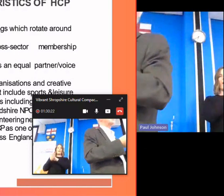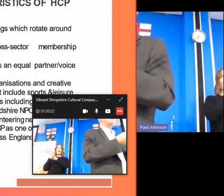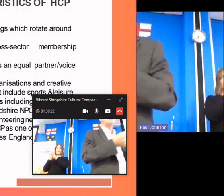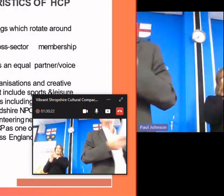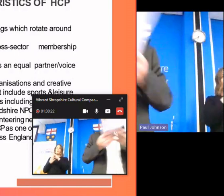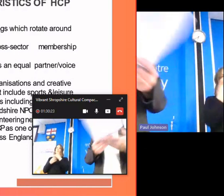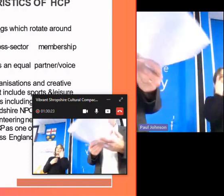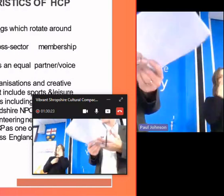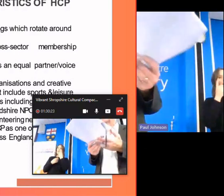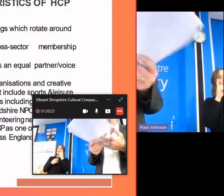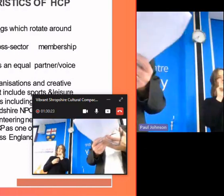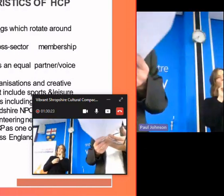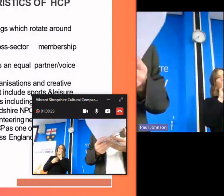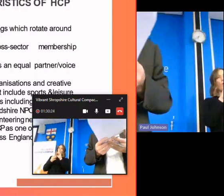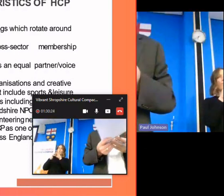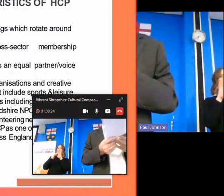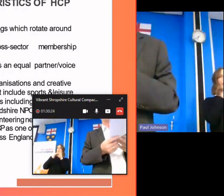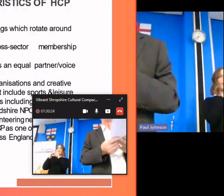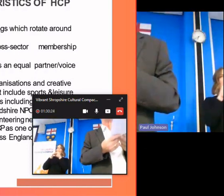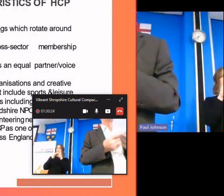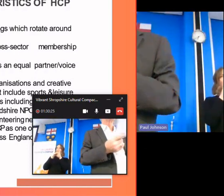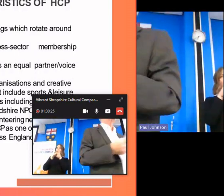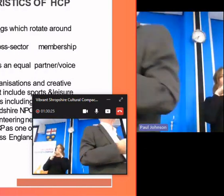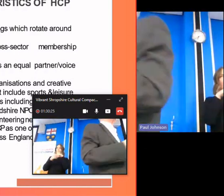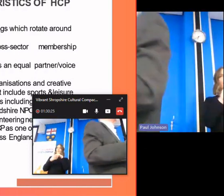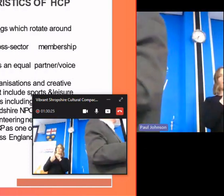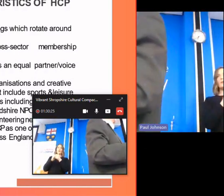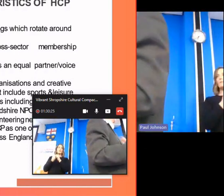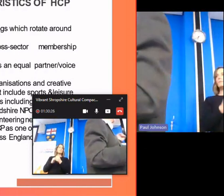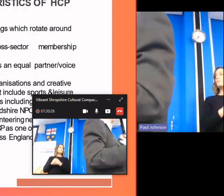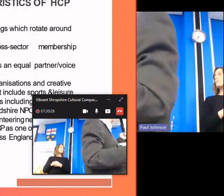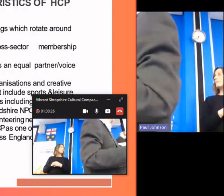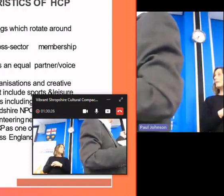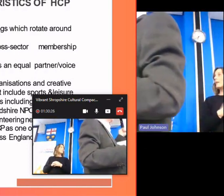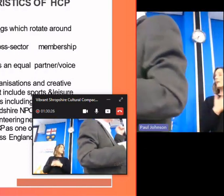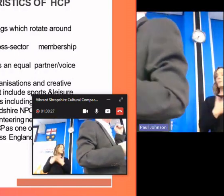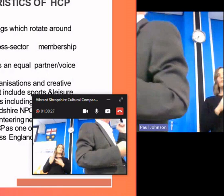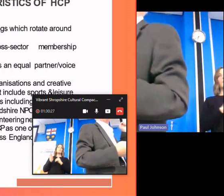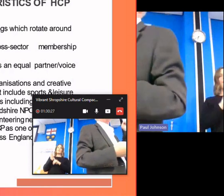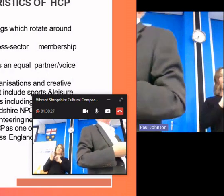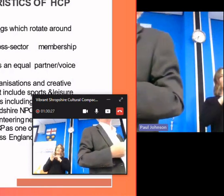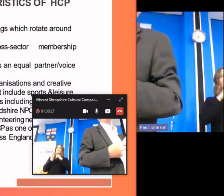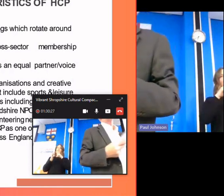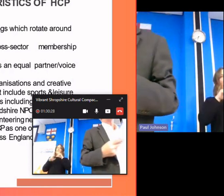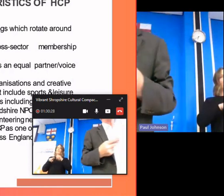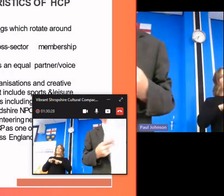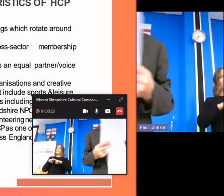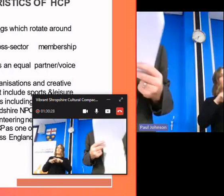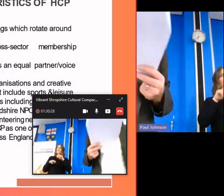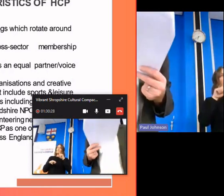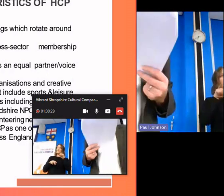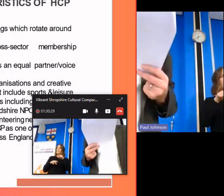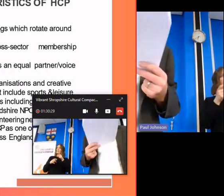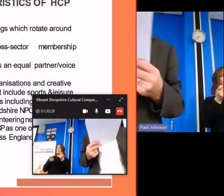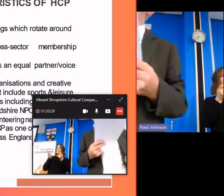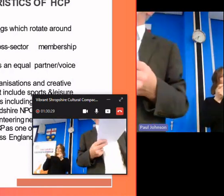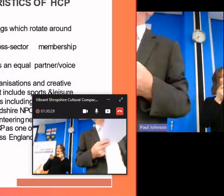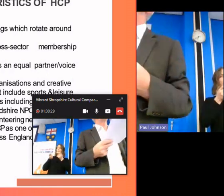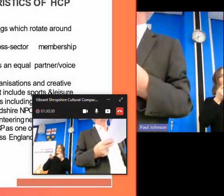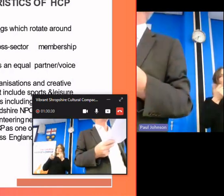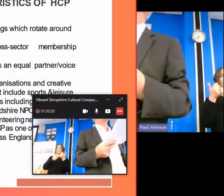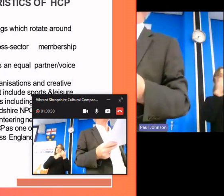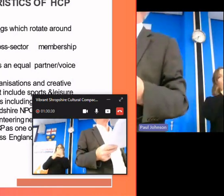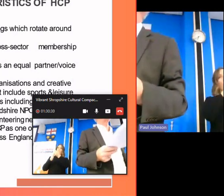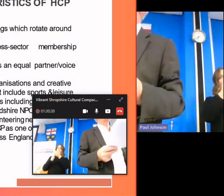that relationship is within the partnership uh at the moment the lsep is um um managed and supported